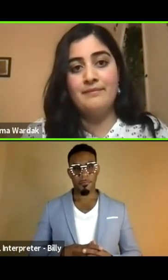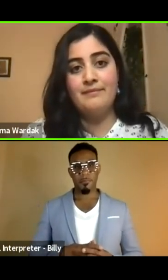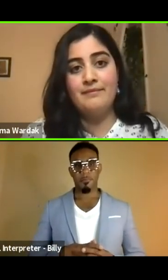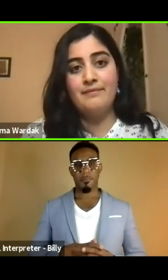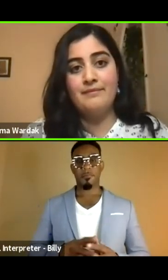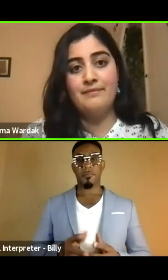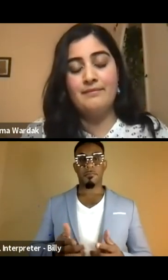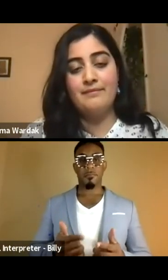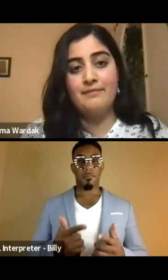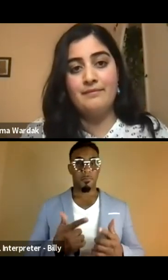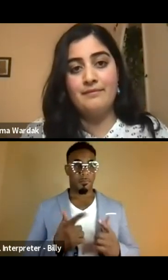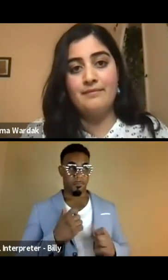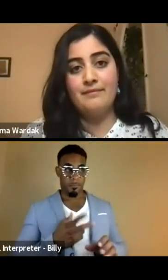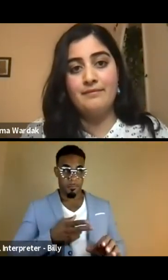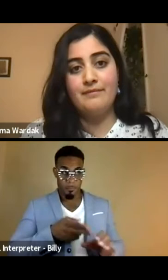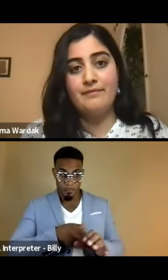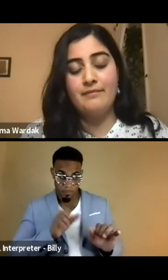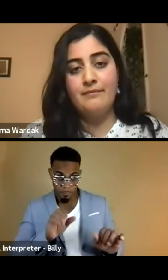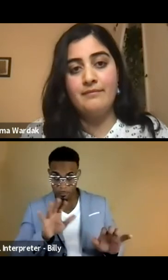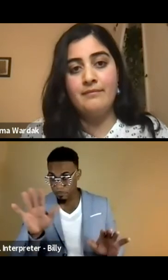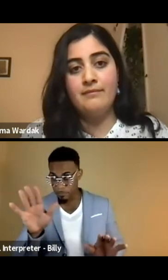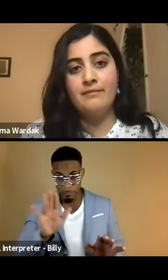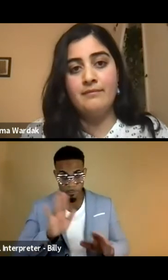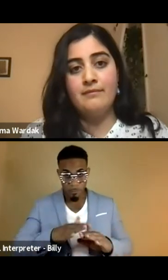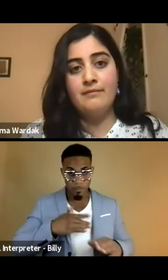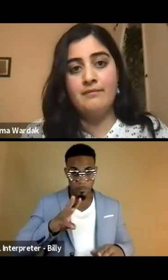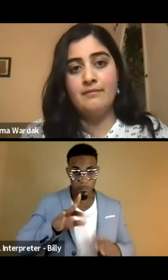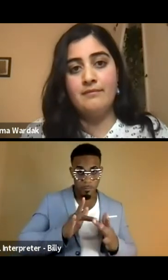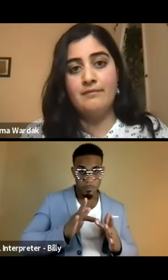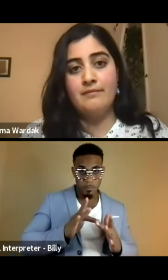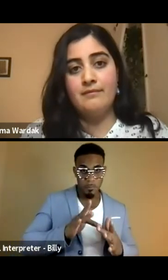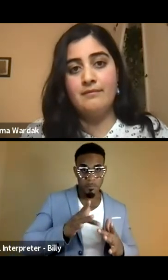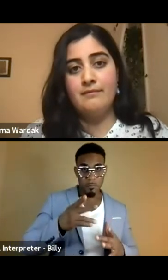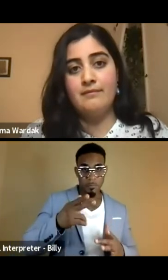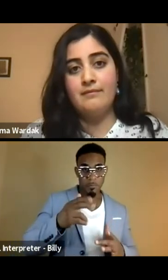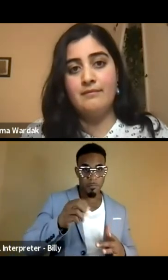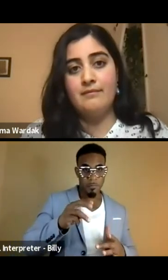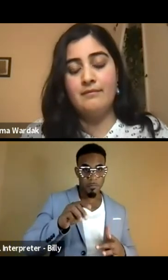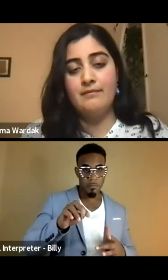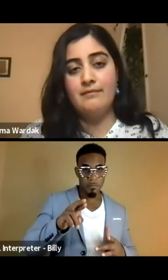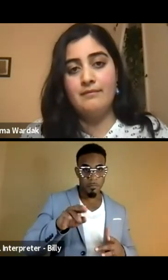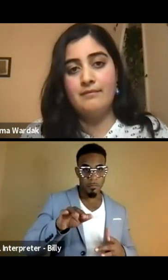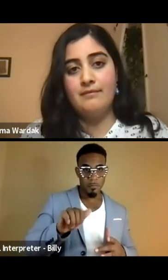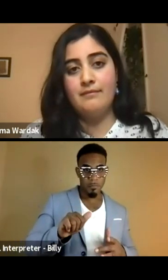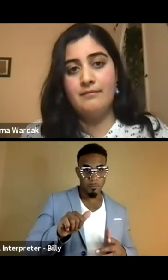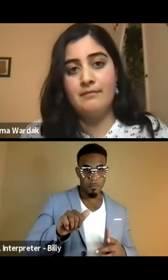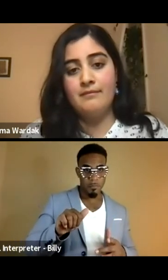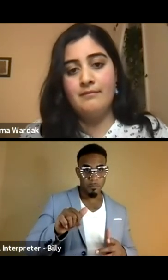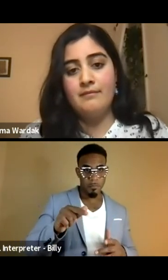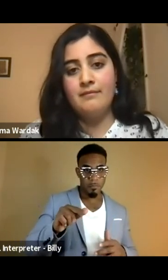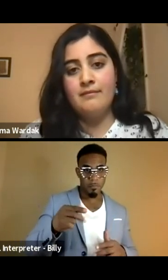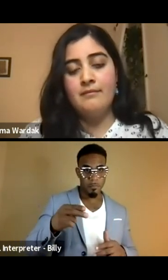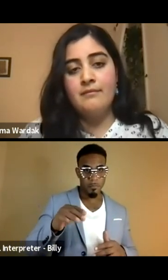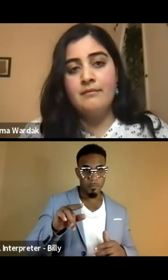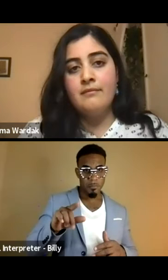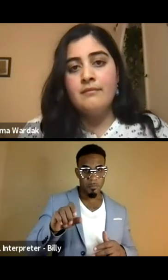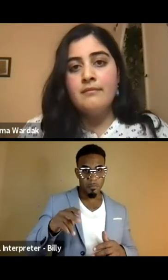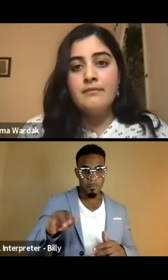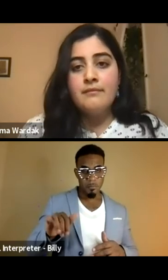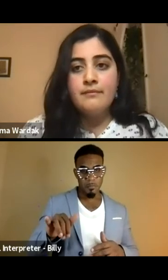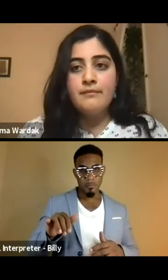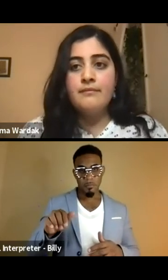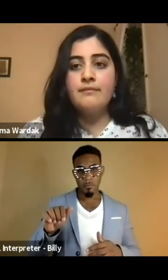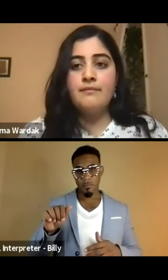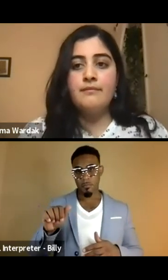Um, I can jump in, uh, on my website, hamiragilzai.com. I have a section called action for Afghans